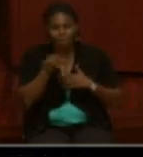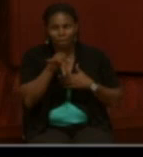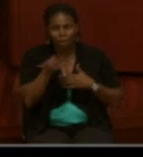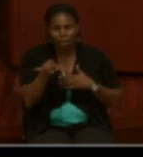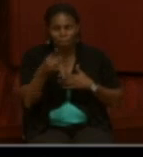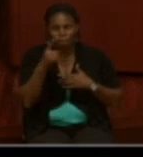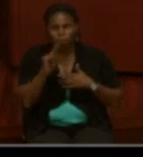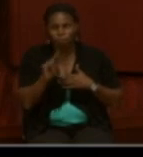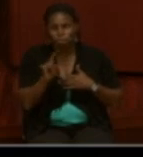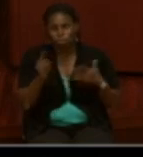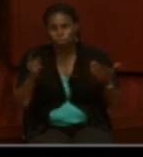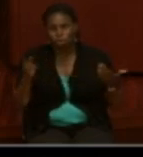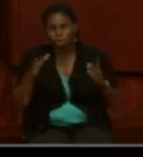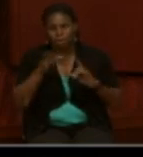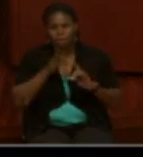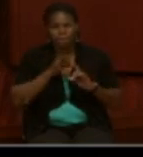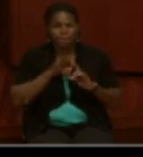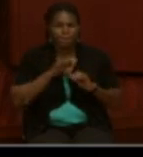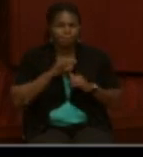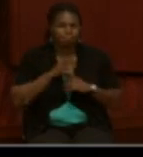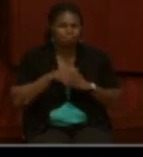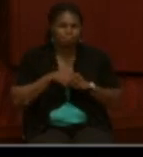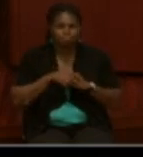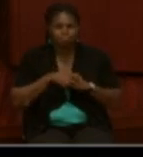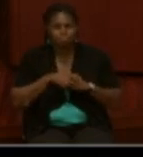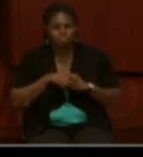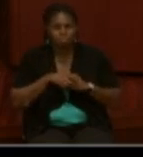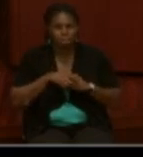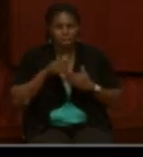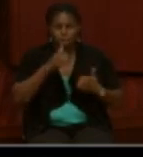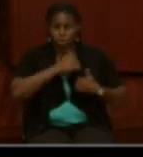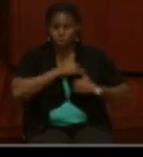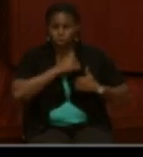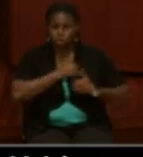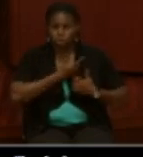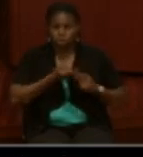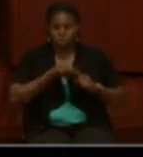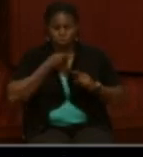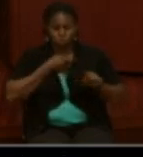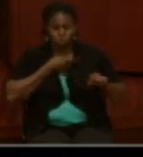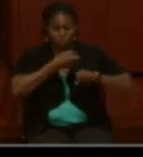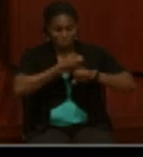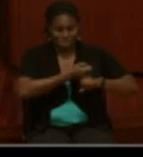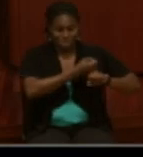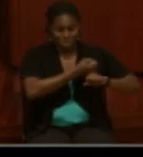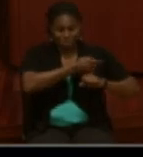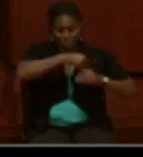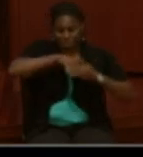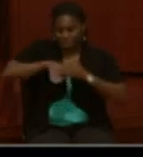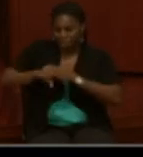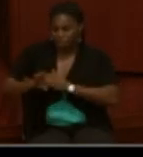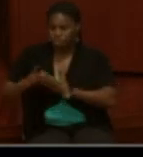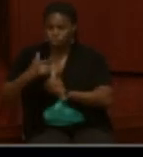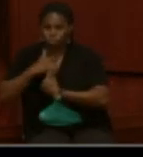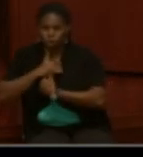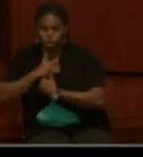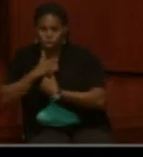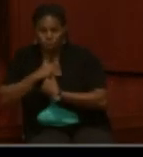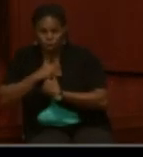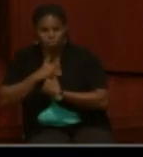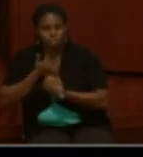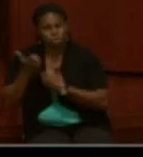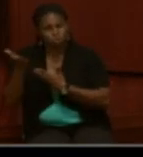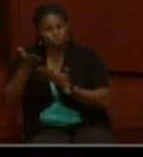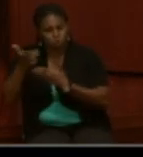especially soldiers that were coming from slavery into the Army to serve under their